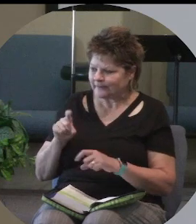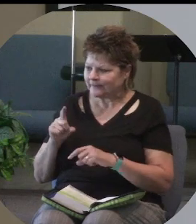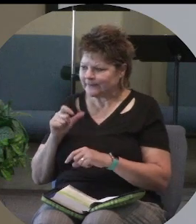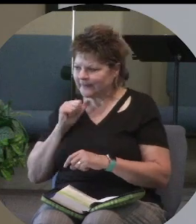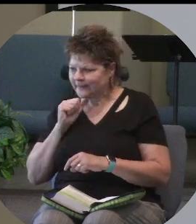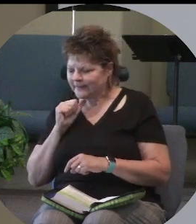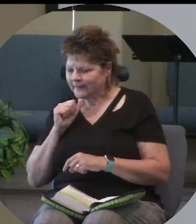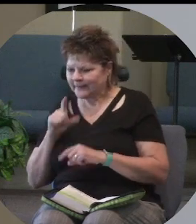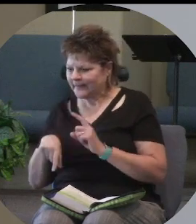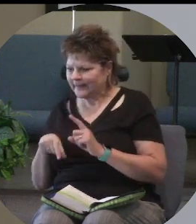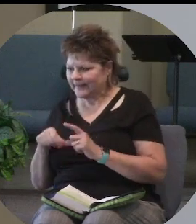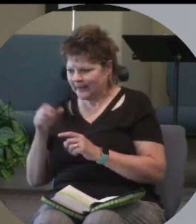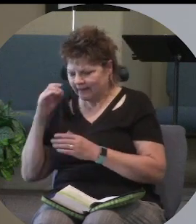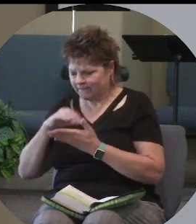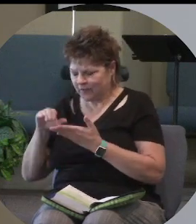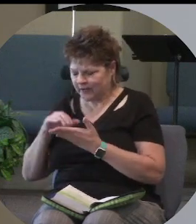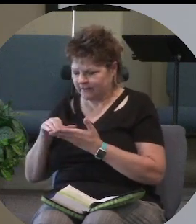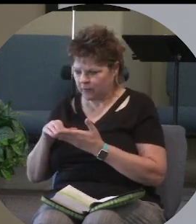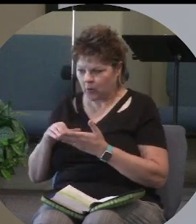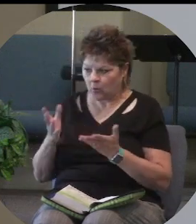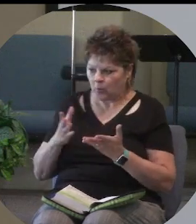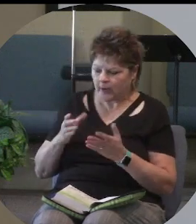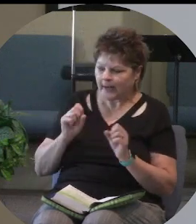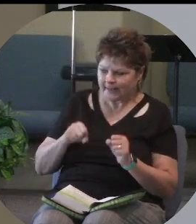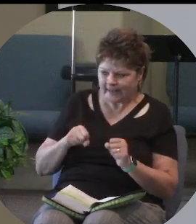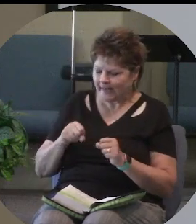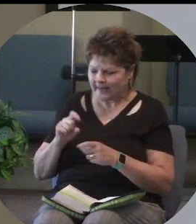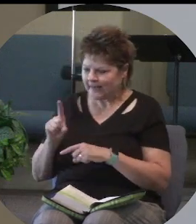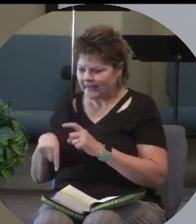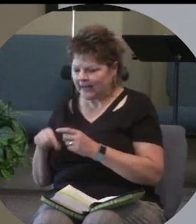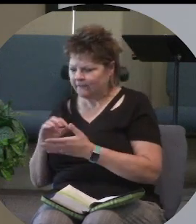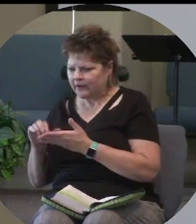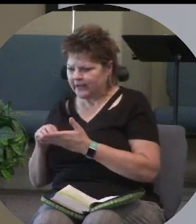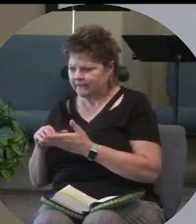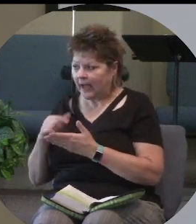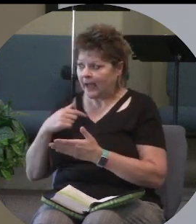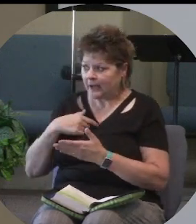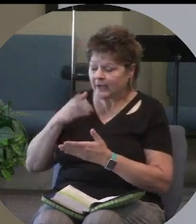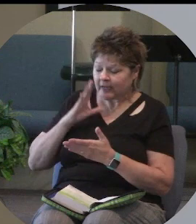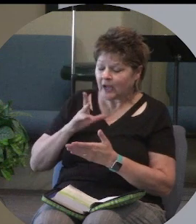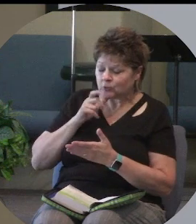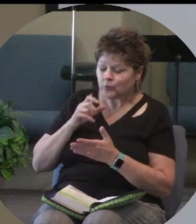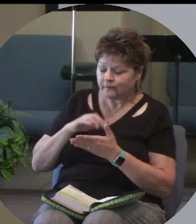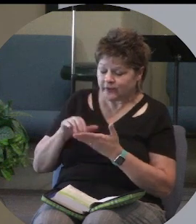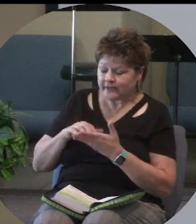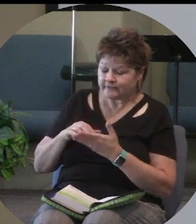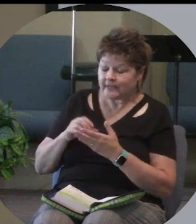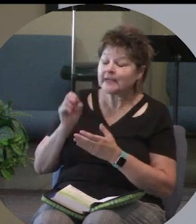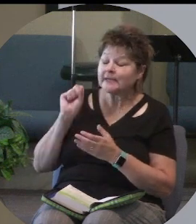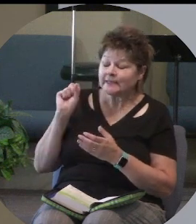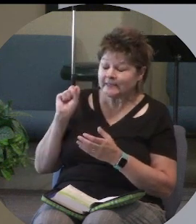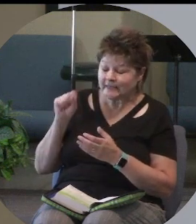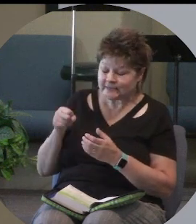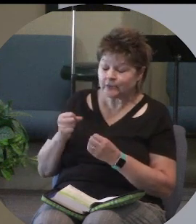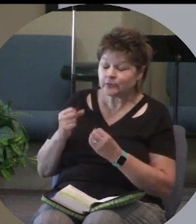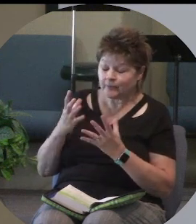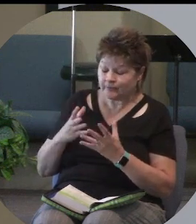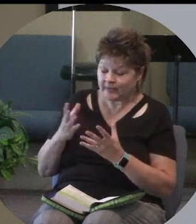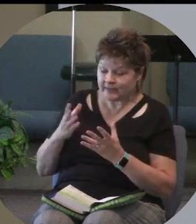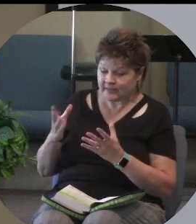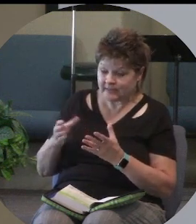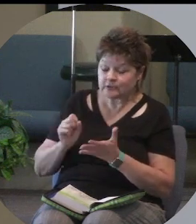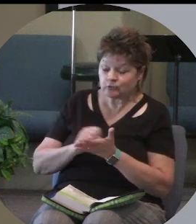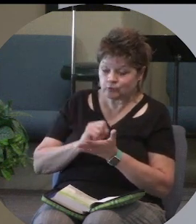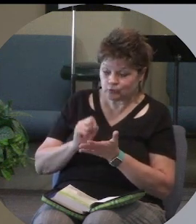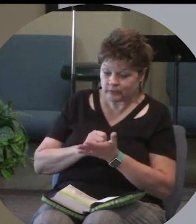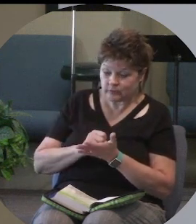Who told you what I can and can't forgive? I am a God who forgives. Yes, there's all sorts of places in scripture where